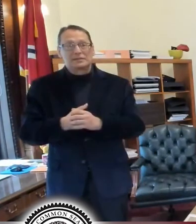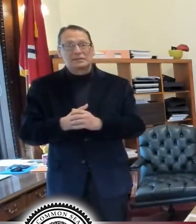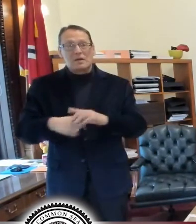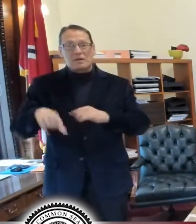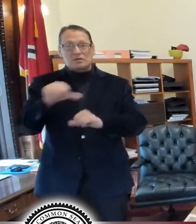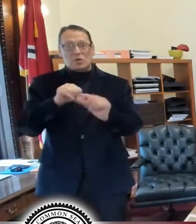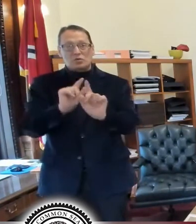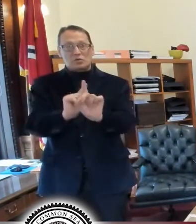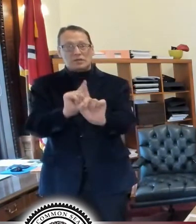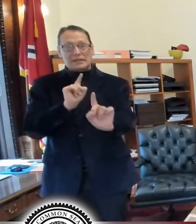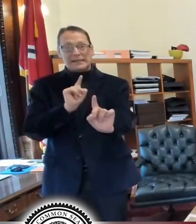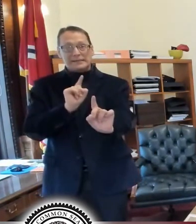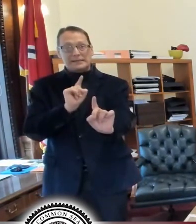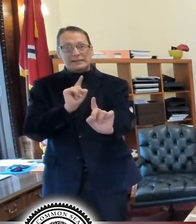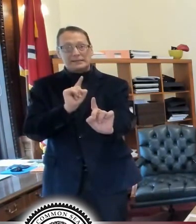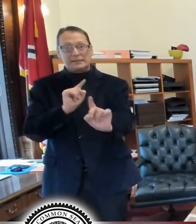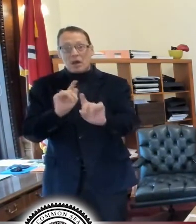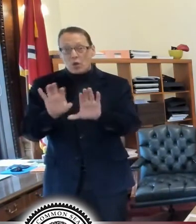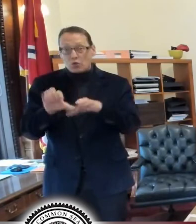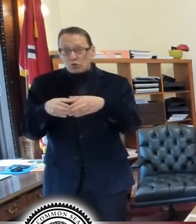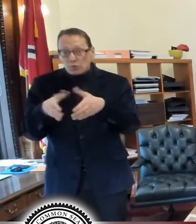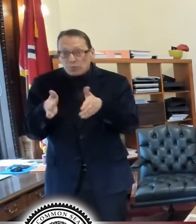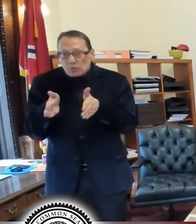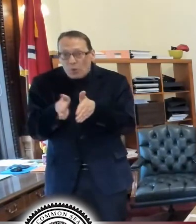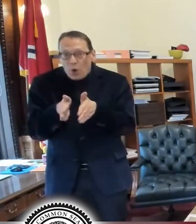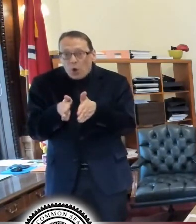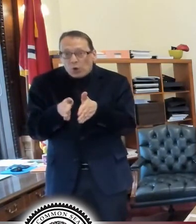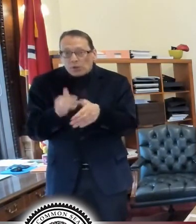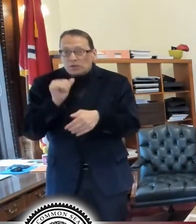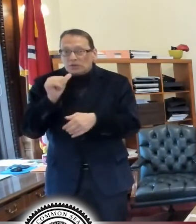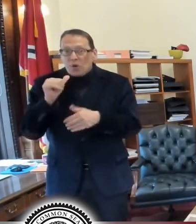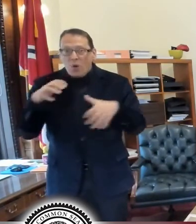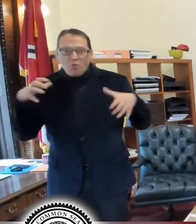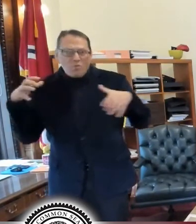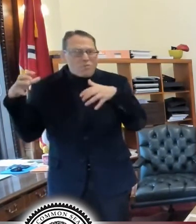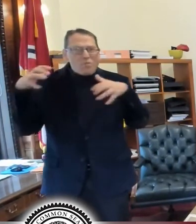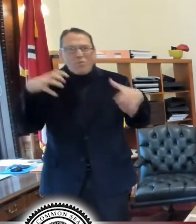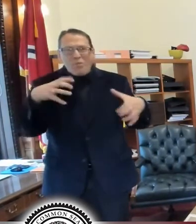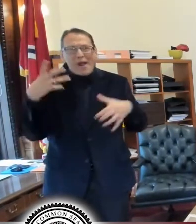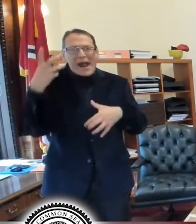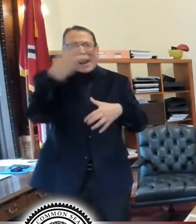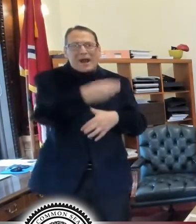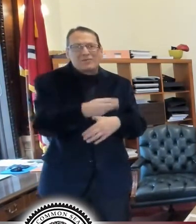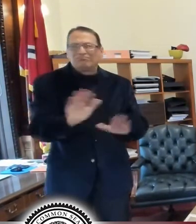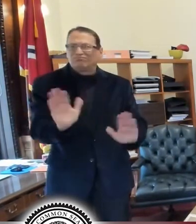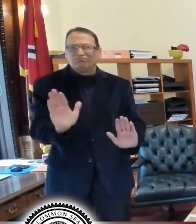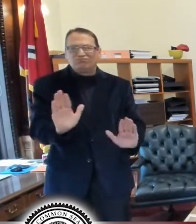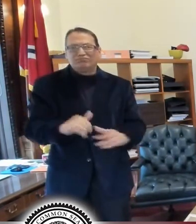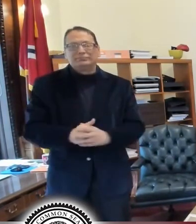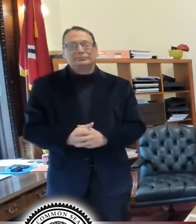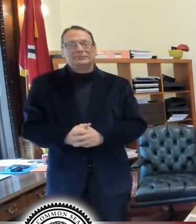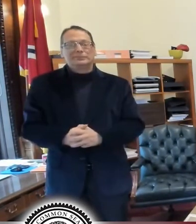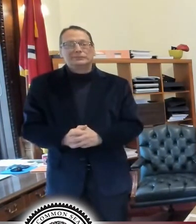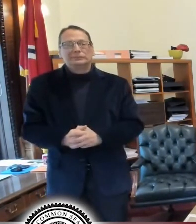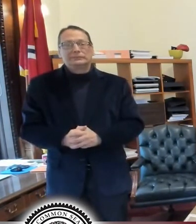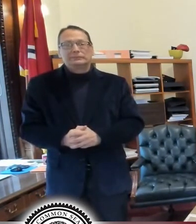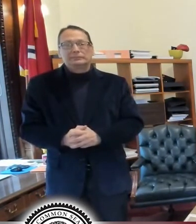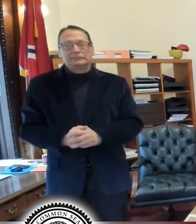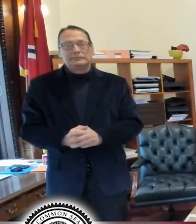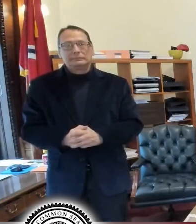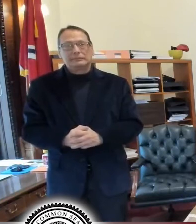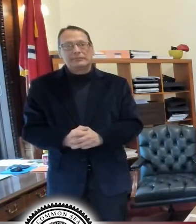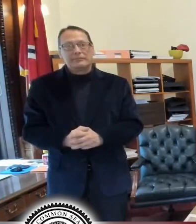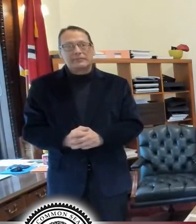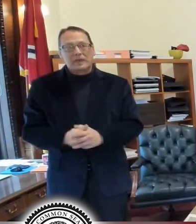distance, keep your groups small, don't go out in these big crowds. Um, and, and in order to,